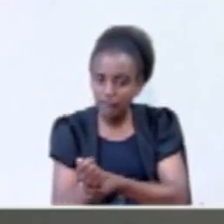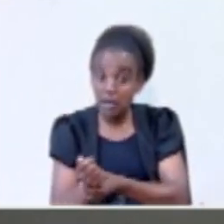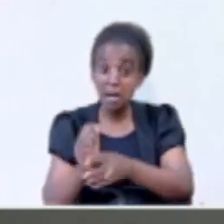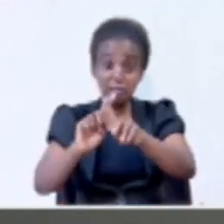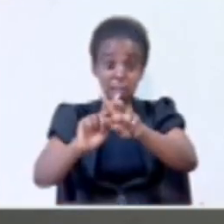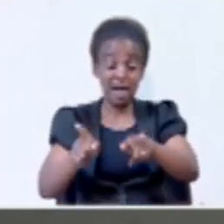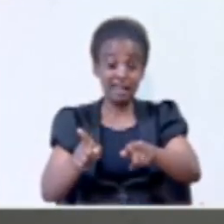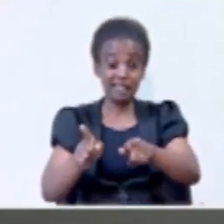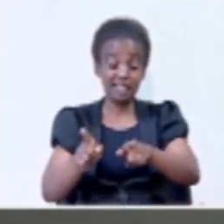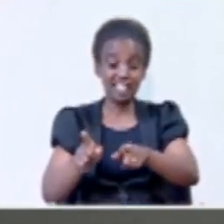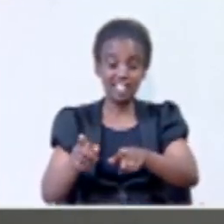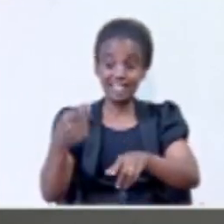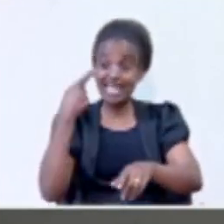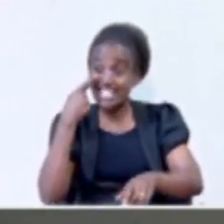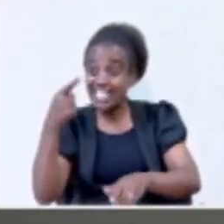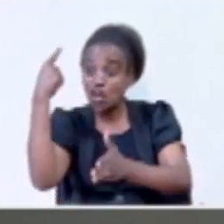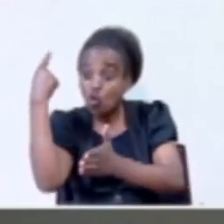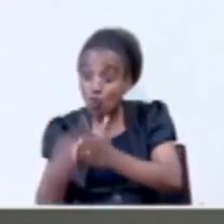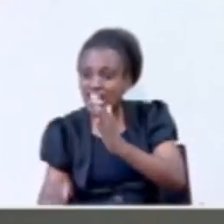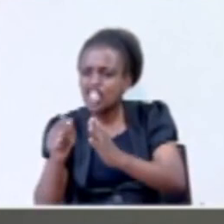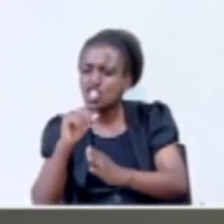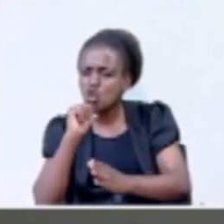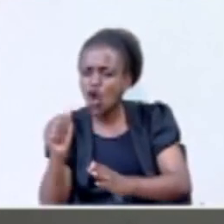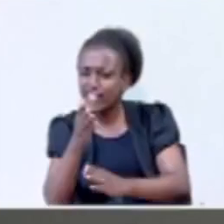but instead they see what is not there.